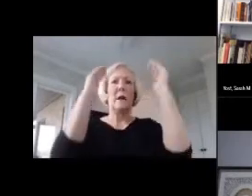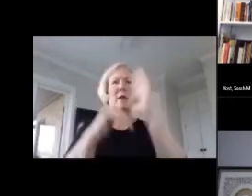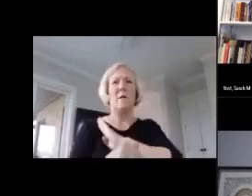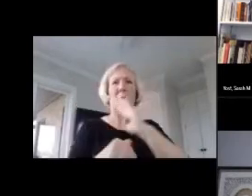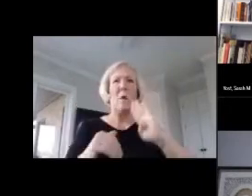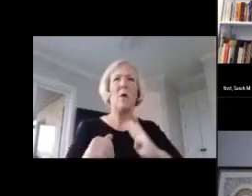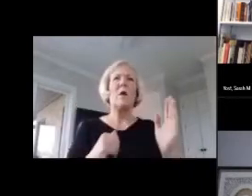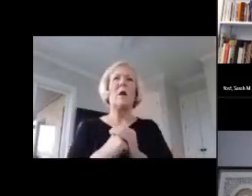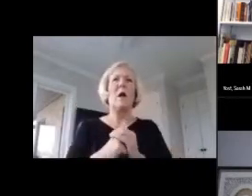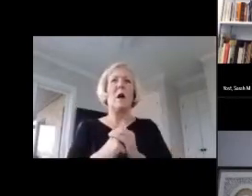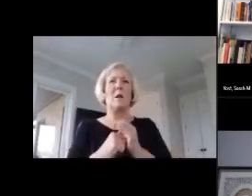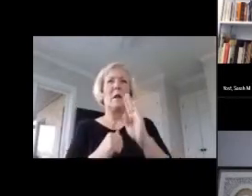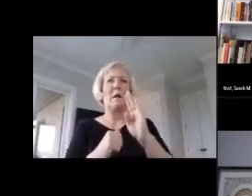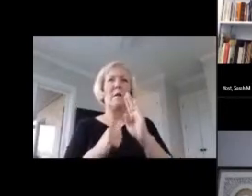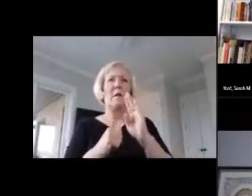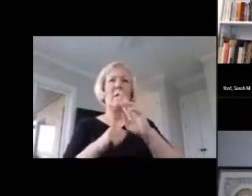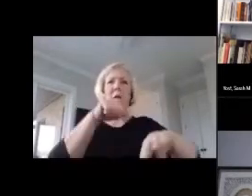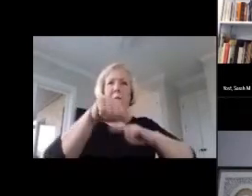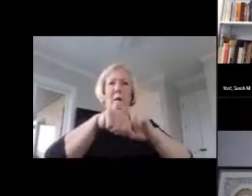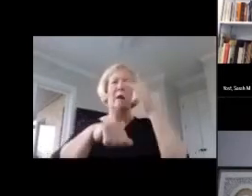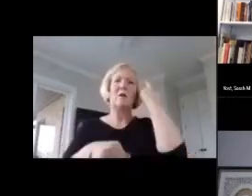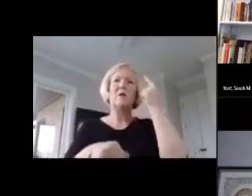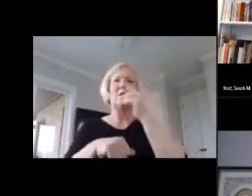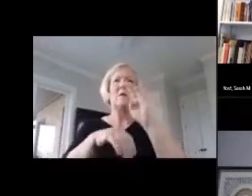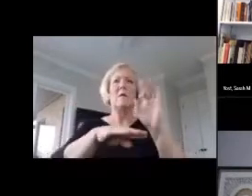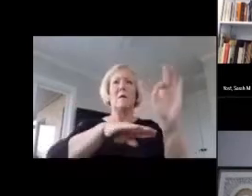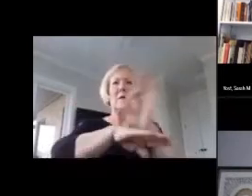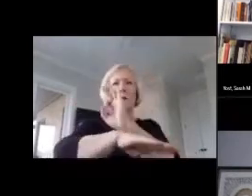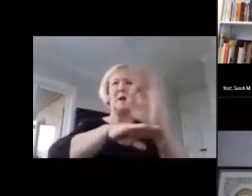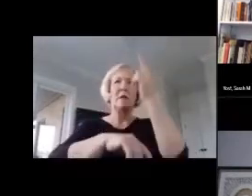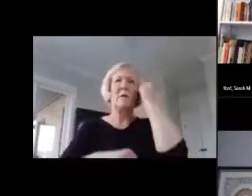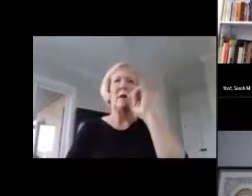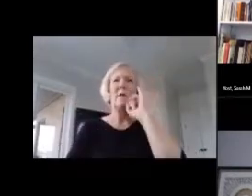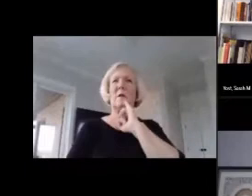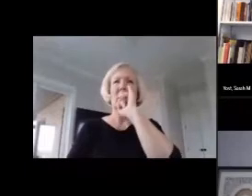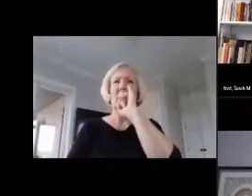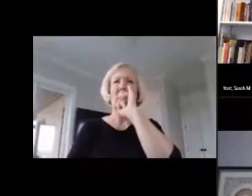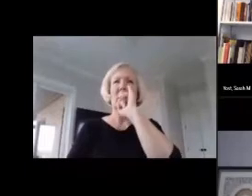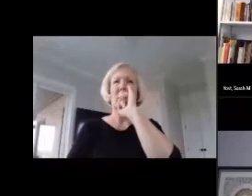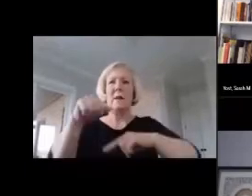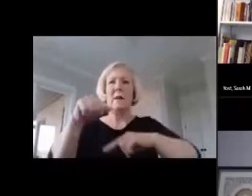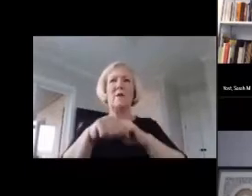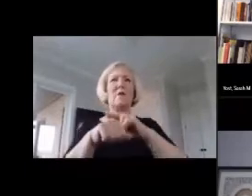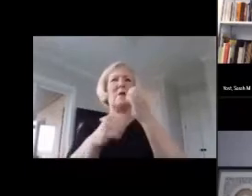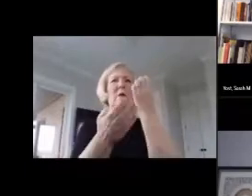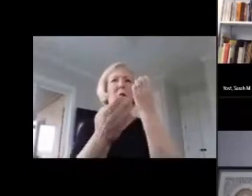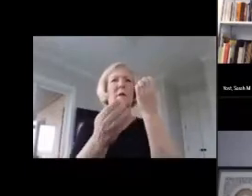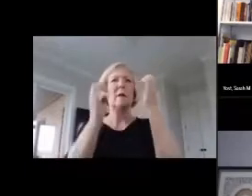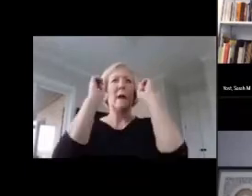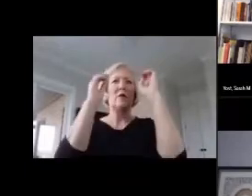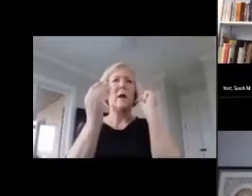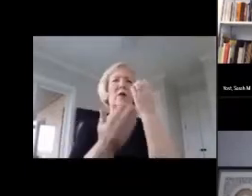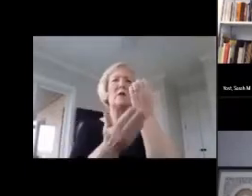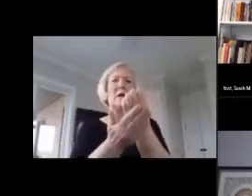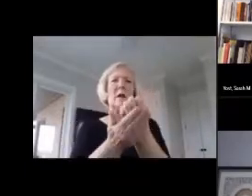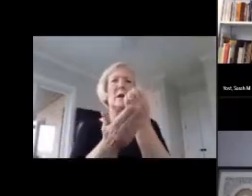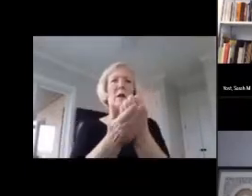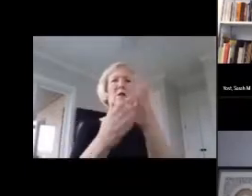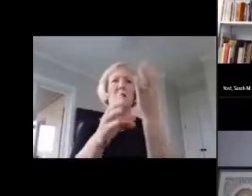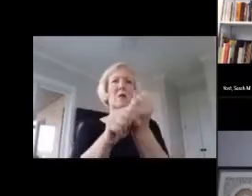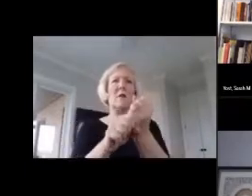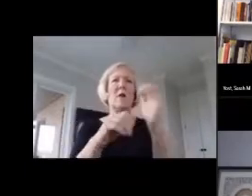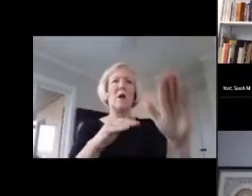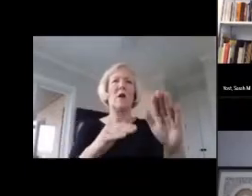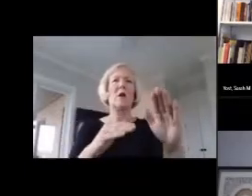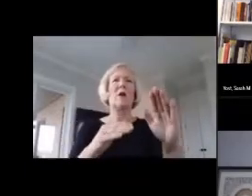Board of Trustees of the National Center on Education and the Economy. Brookins achieved her national board certification in adult and